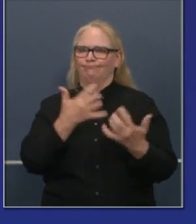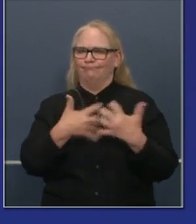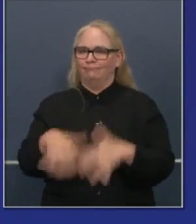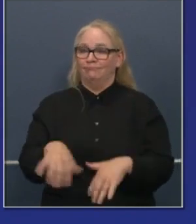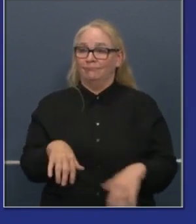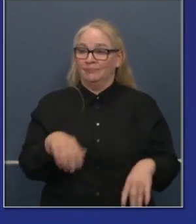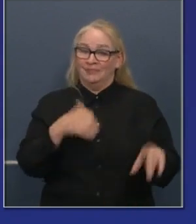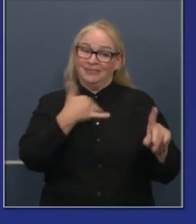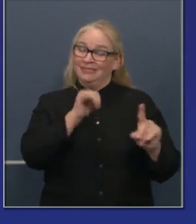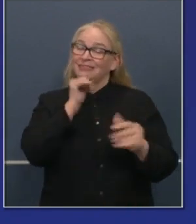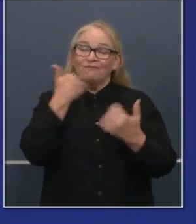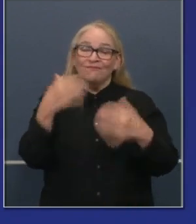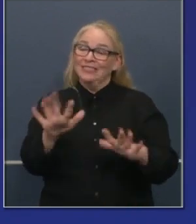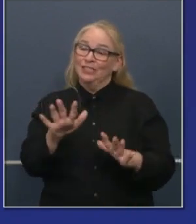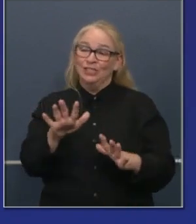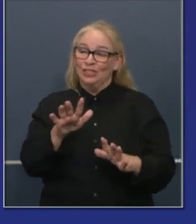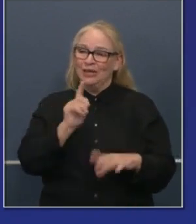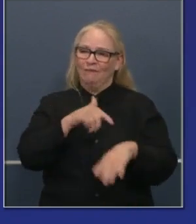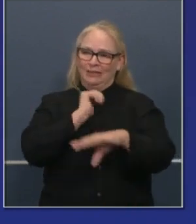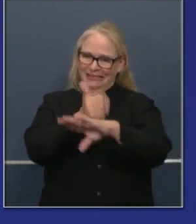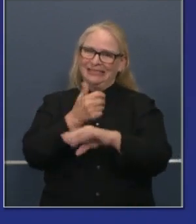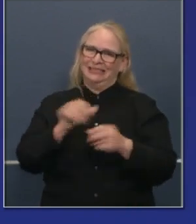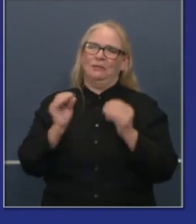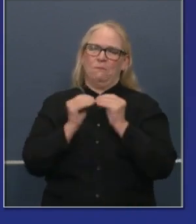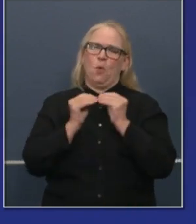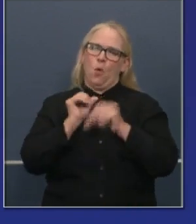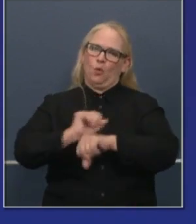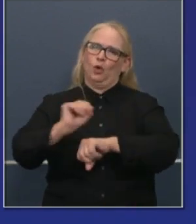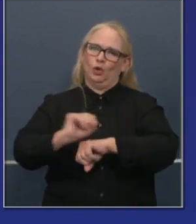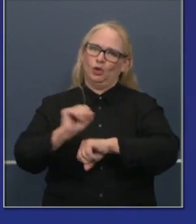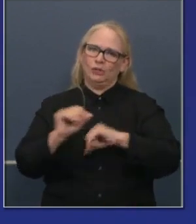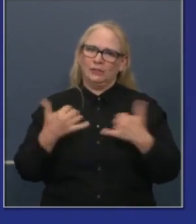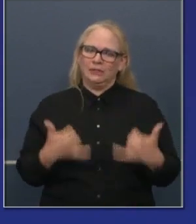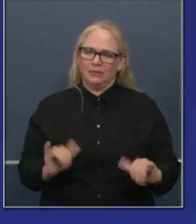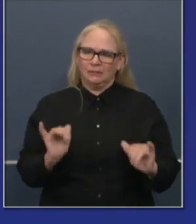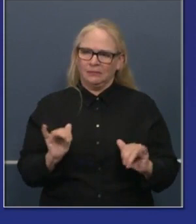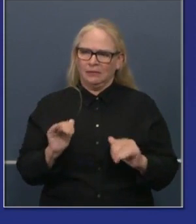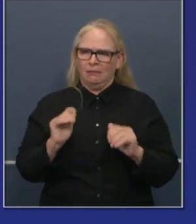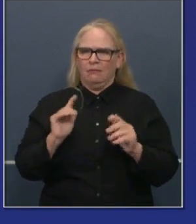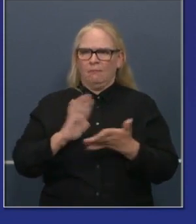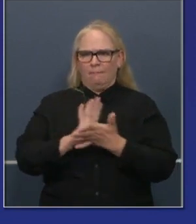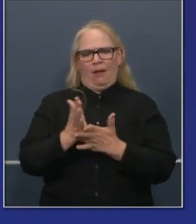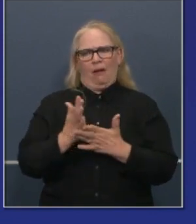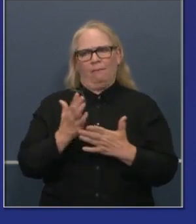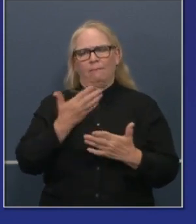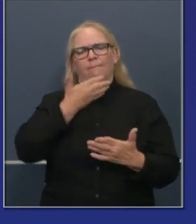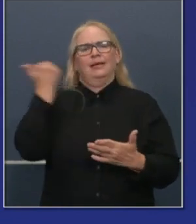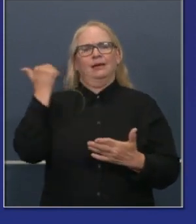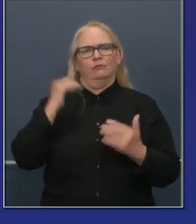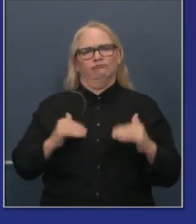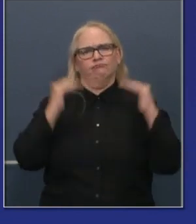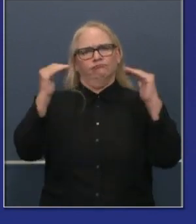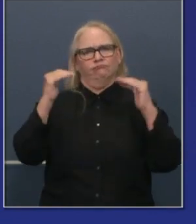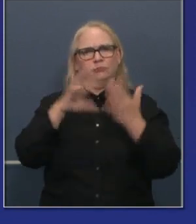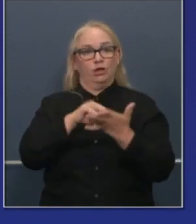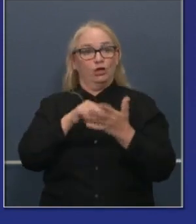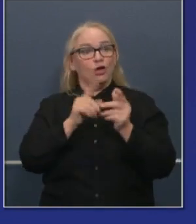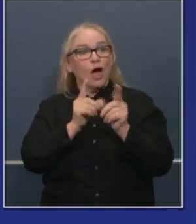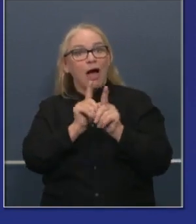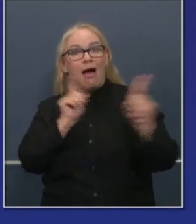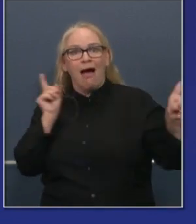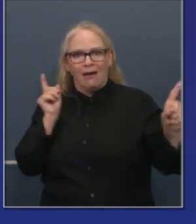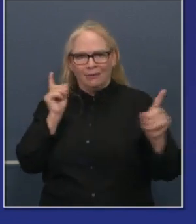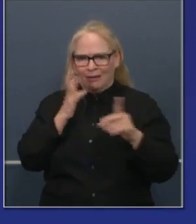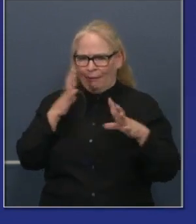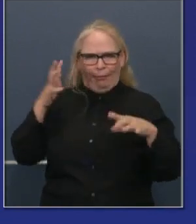to make sure that we are doing rigorous distance learning. But this is the predicate, the foundation. These are the expectations that we have,